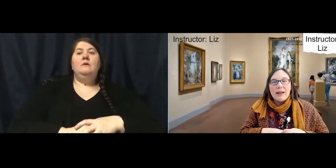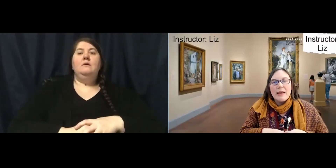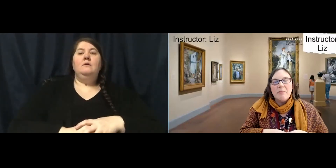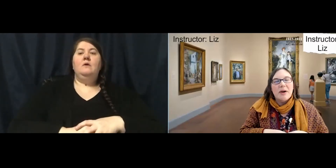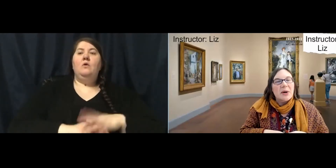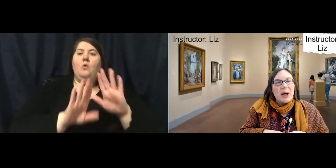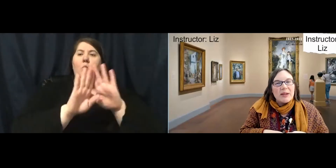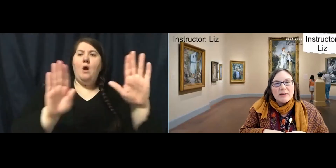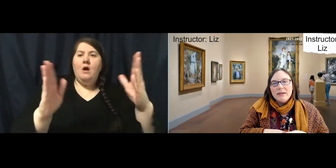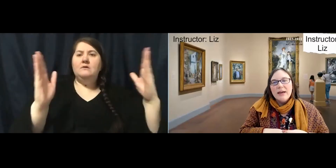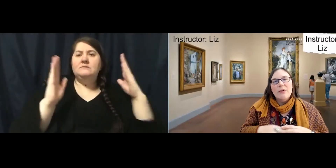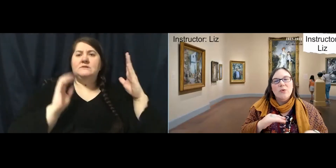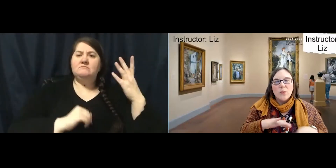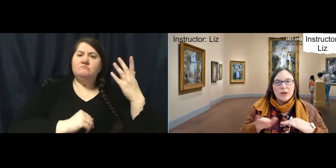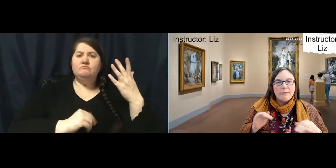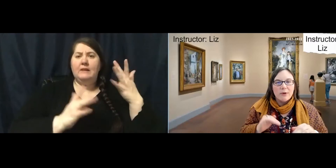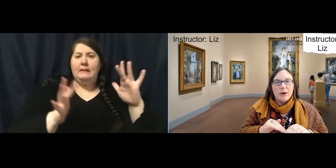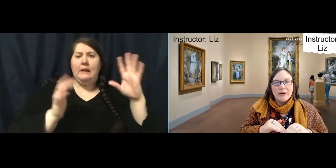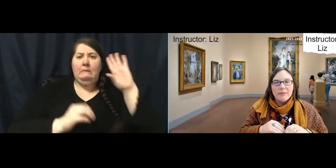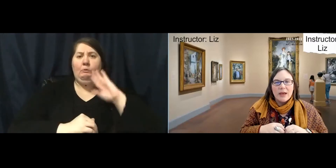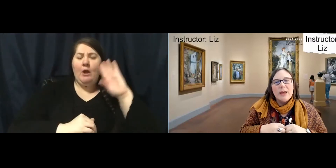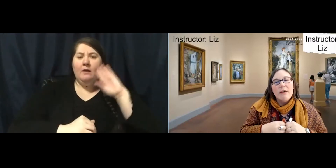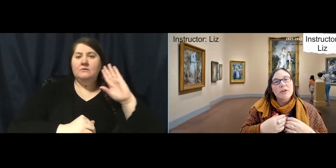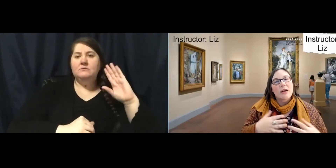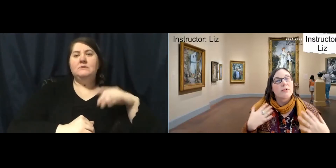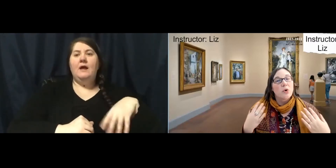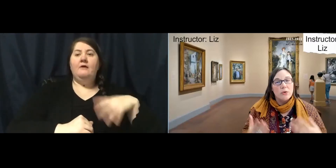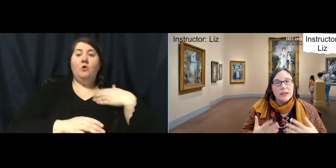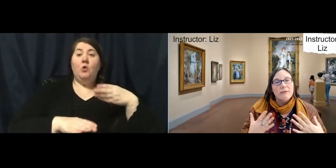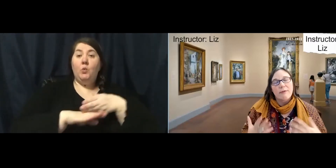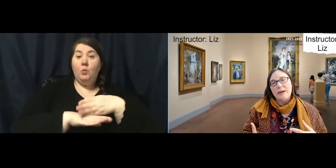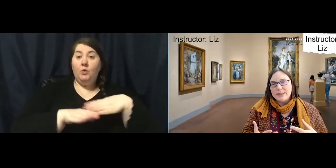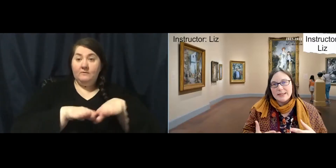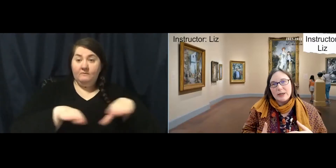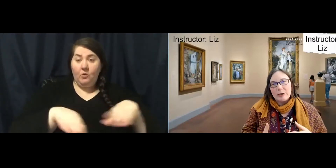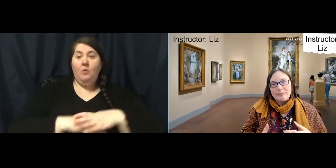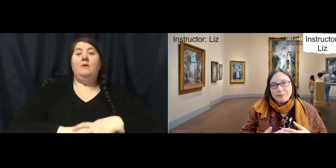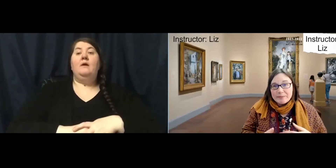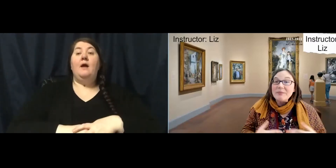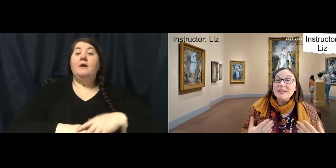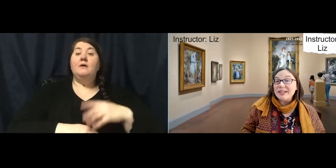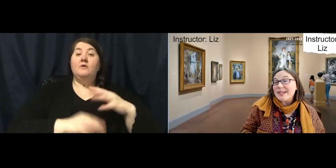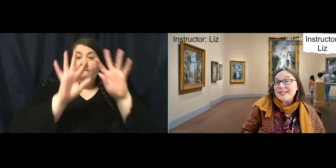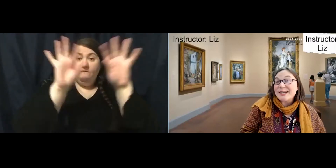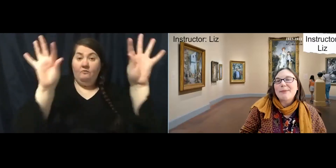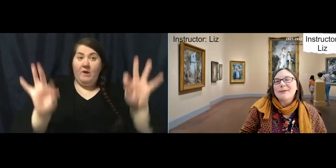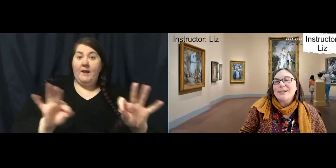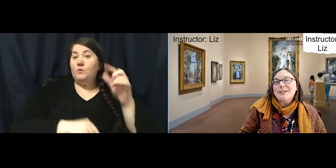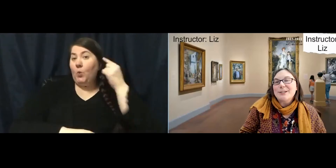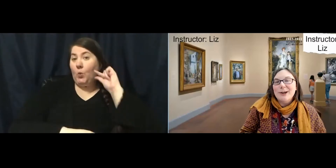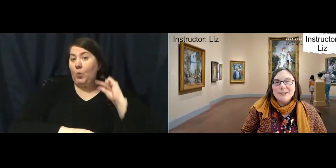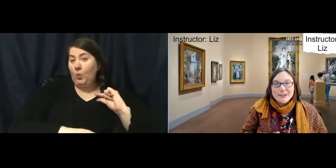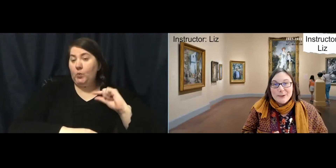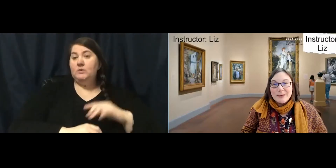light butter color with a wood floor. And we have a lot of golden frames in here. The nice thing about